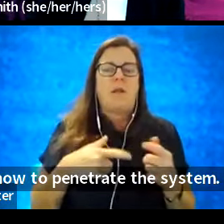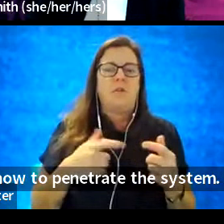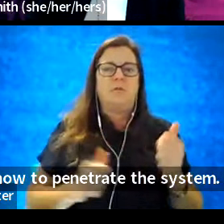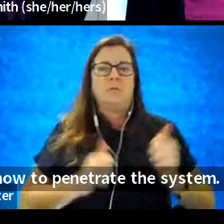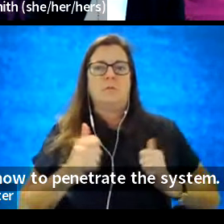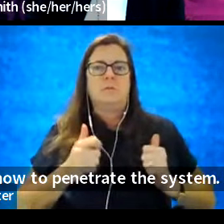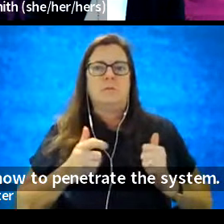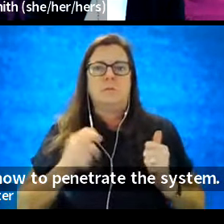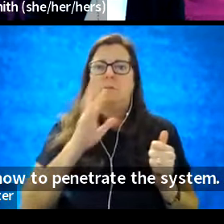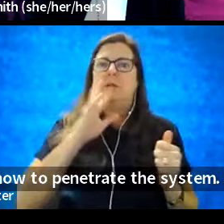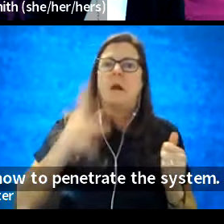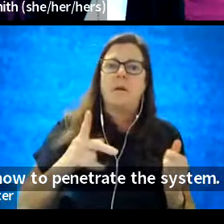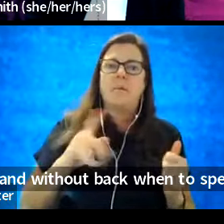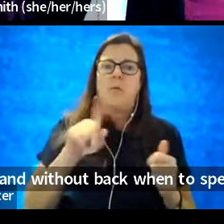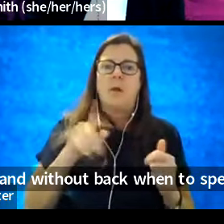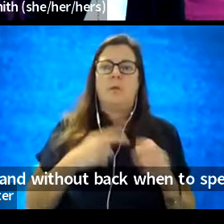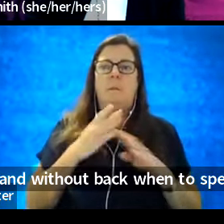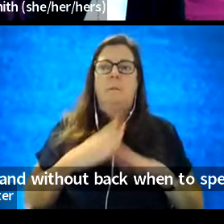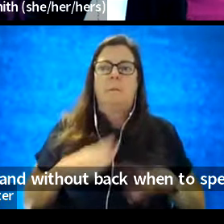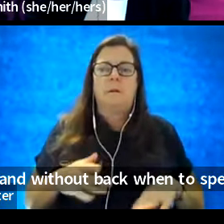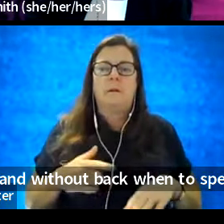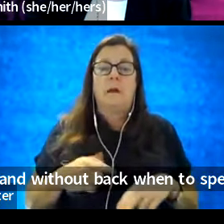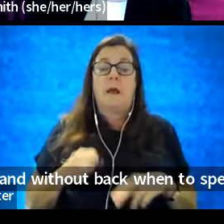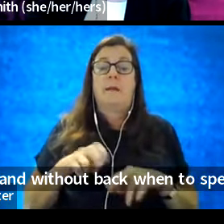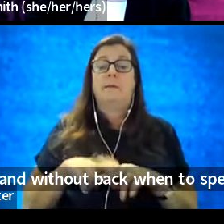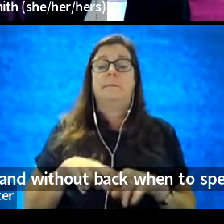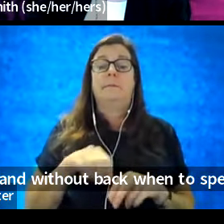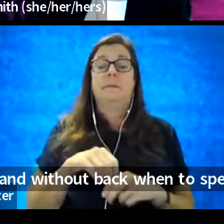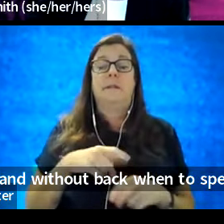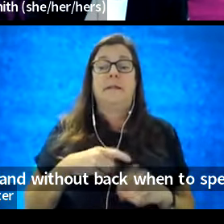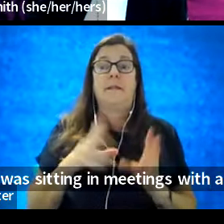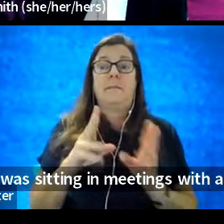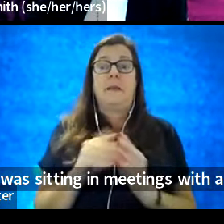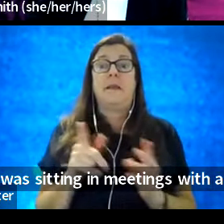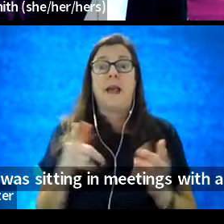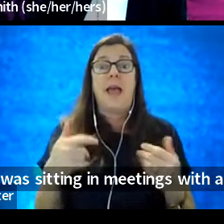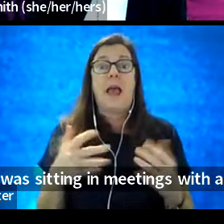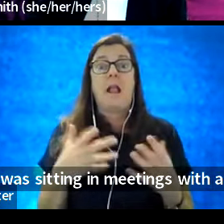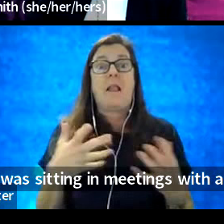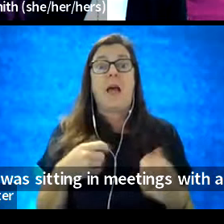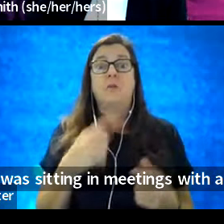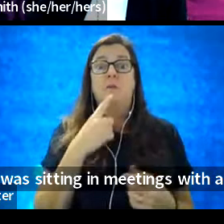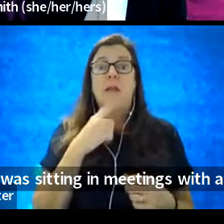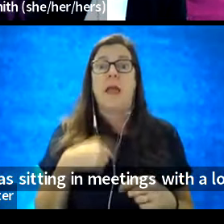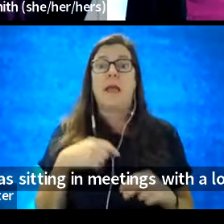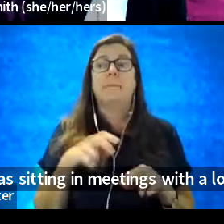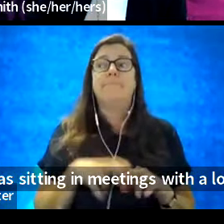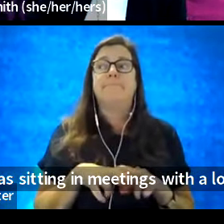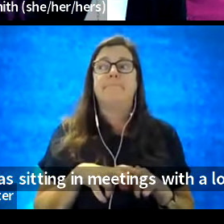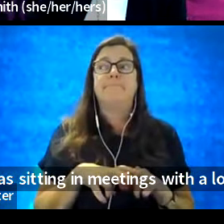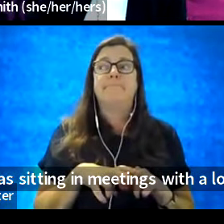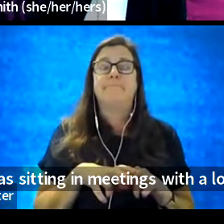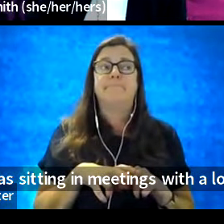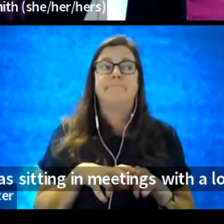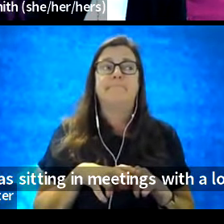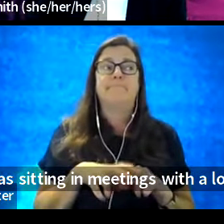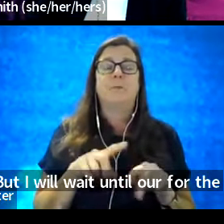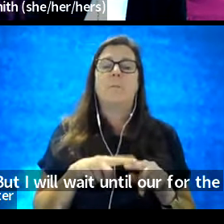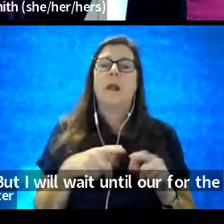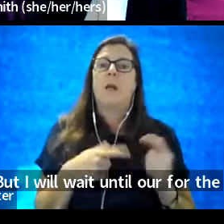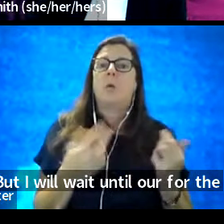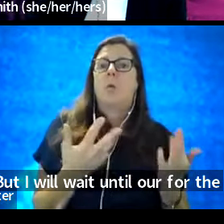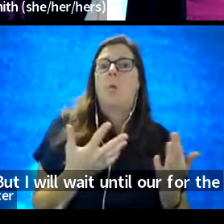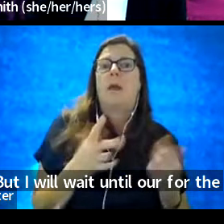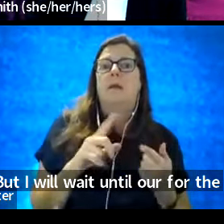speak up, when not to speak up. So, I would sit in meetings with a lot to say, but I will wait until I form the perfect response.